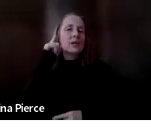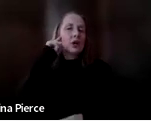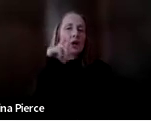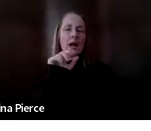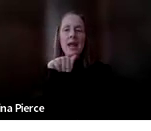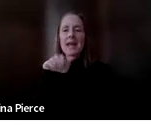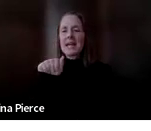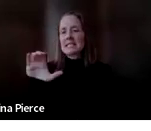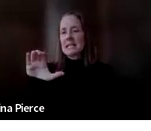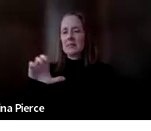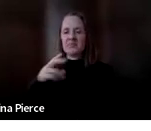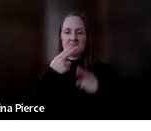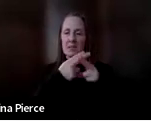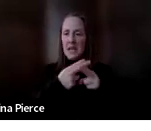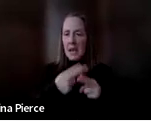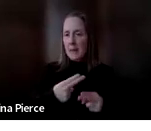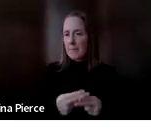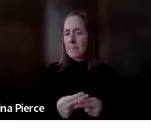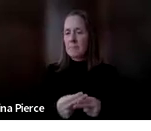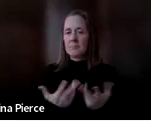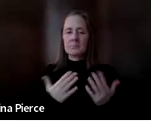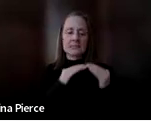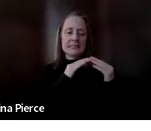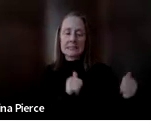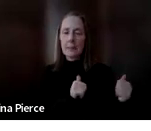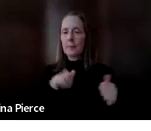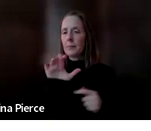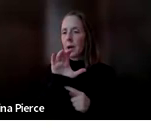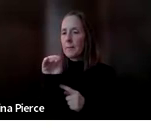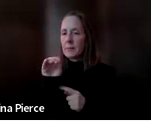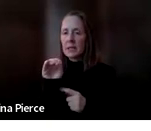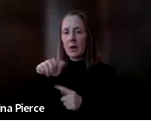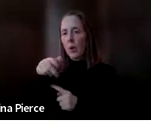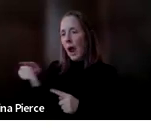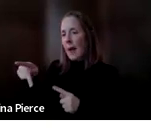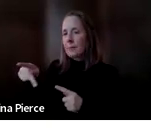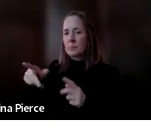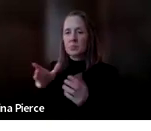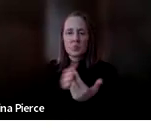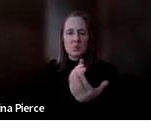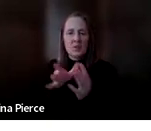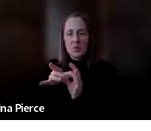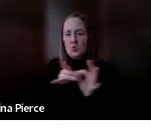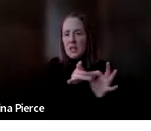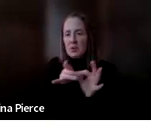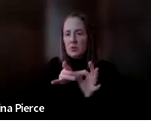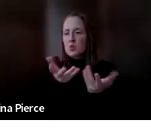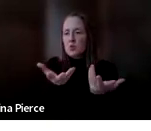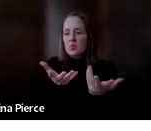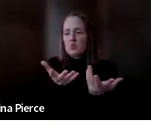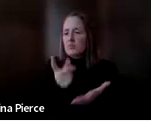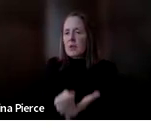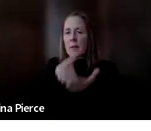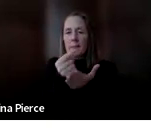what do think of? An app or a system or company or something related to therapy or a process of using AAC